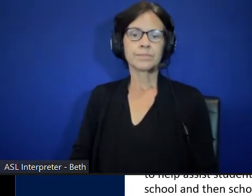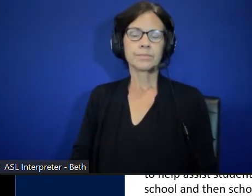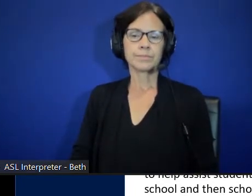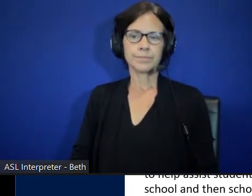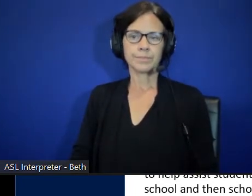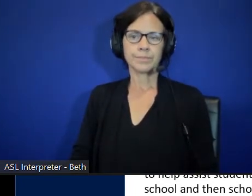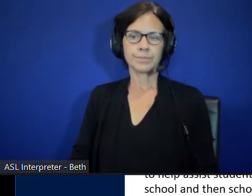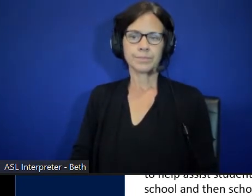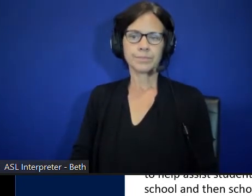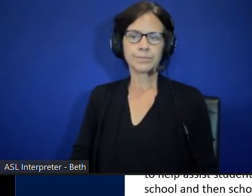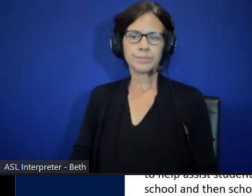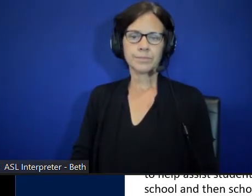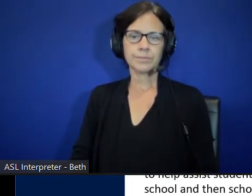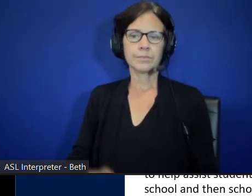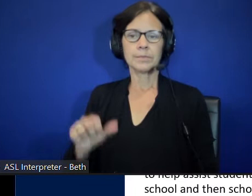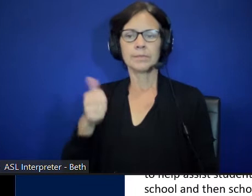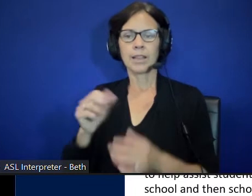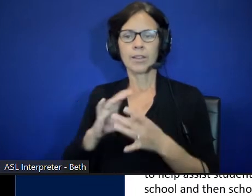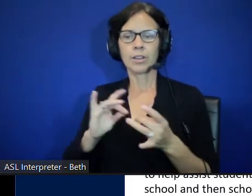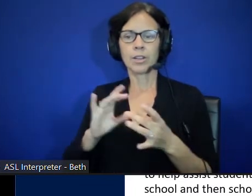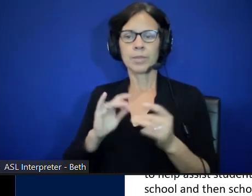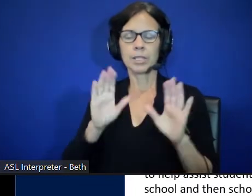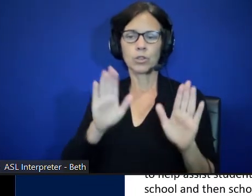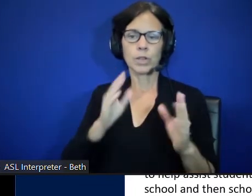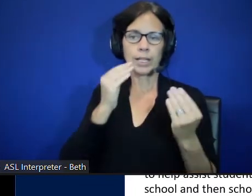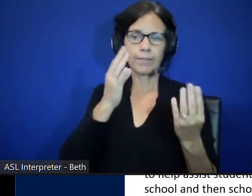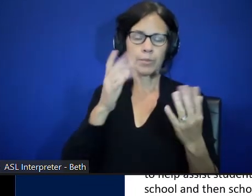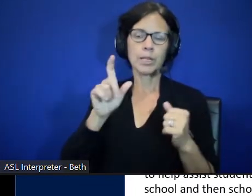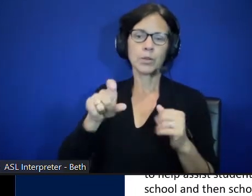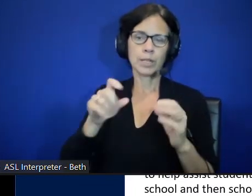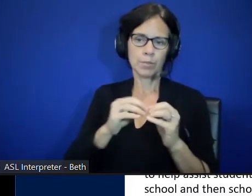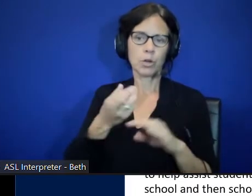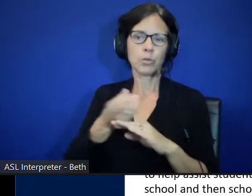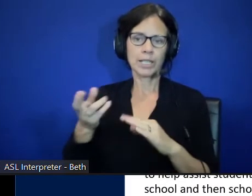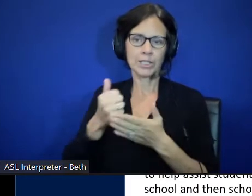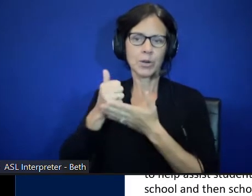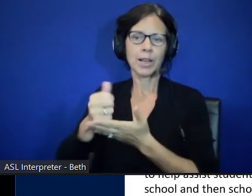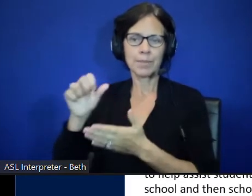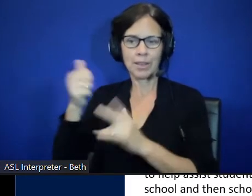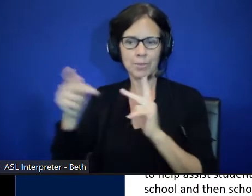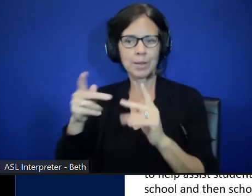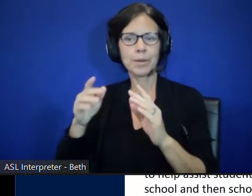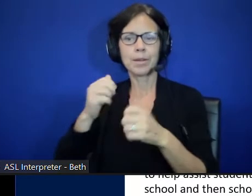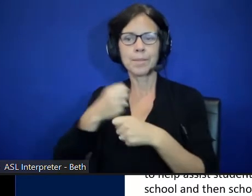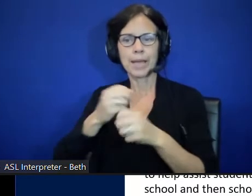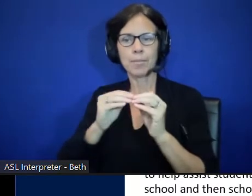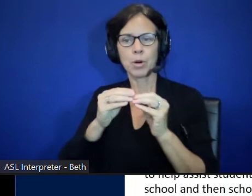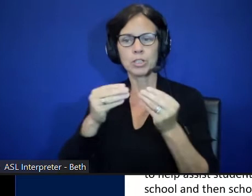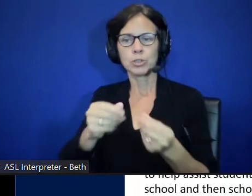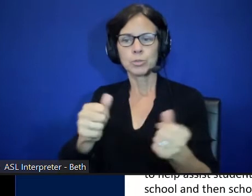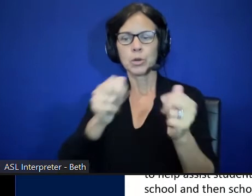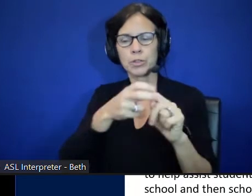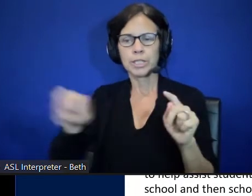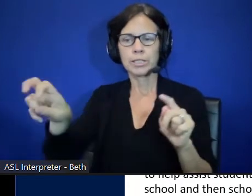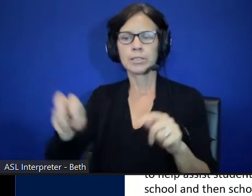Okay. We have another comment. Great information. We need more resources to help others make some transition. Transition